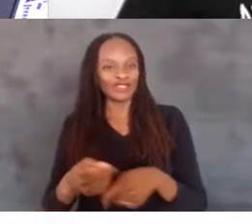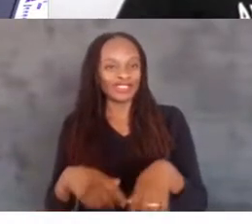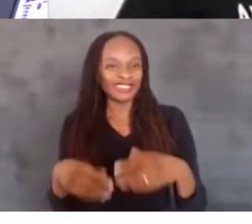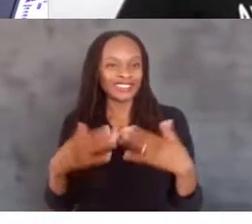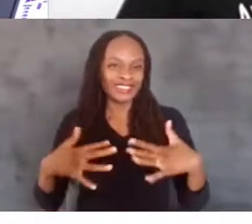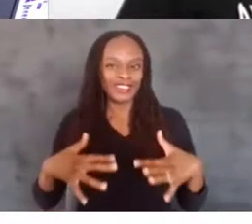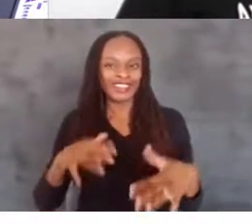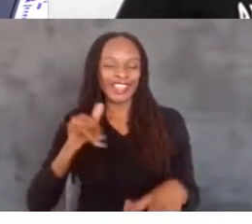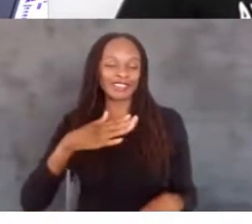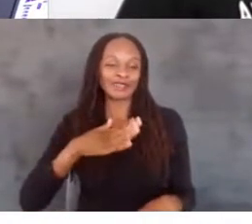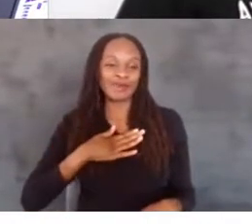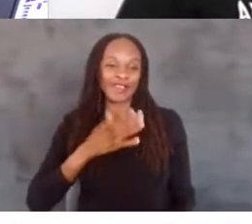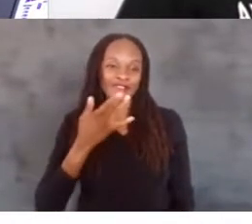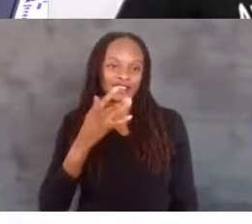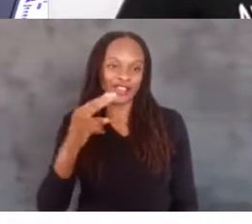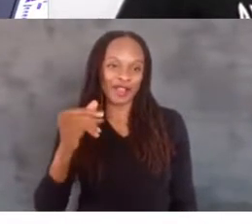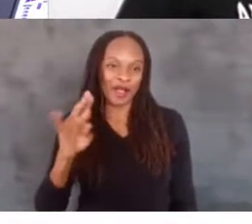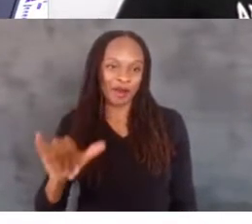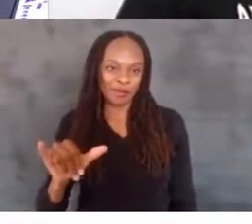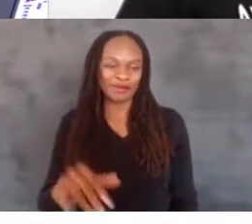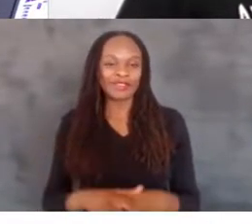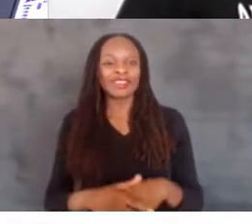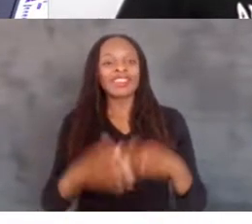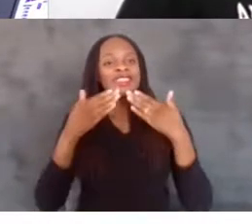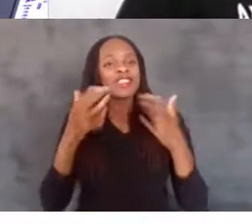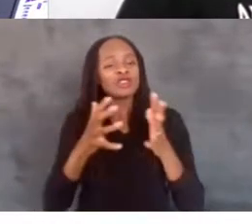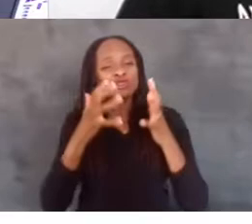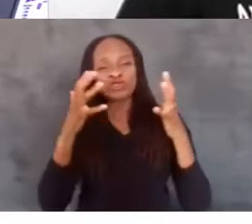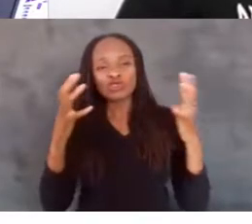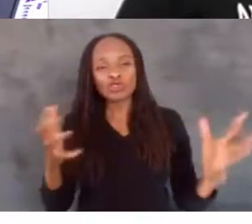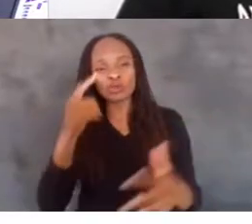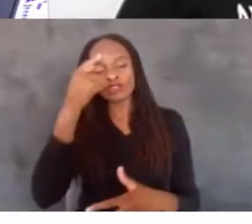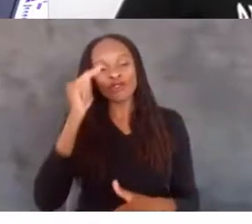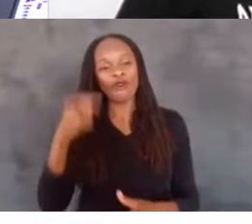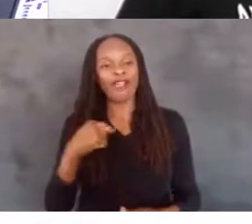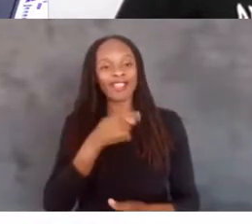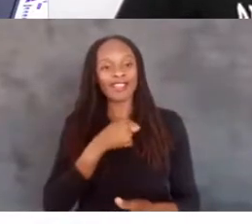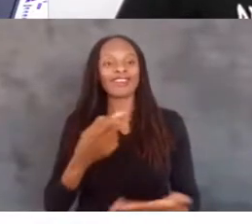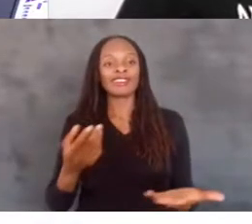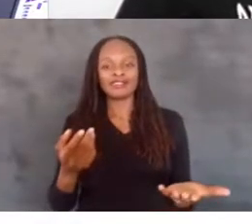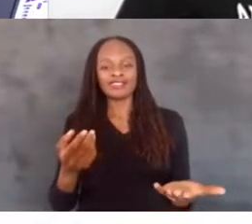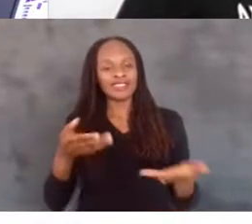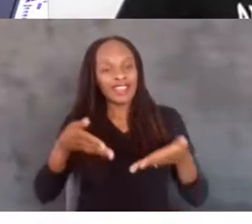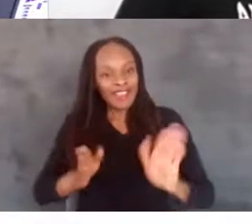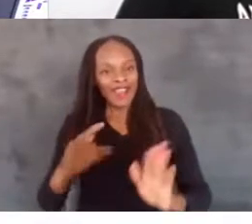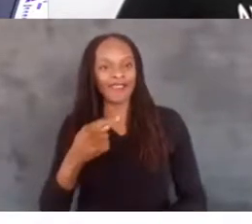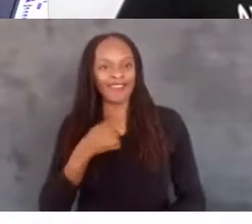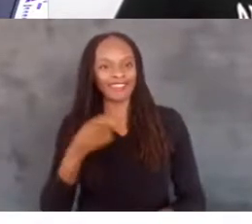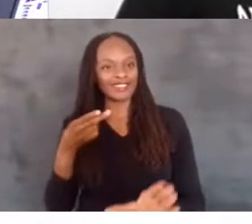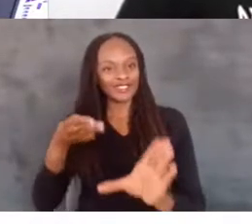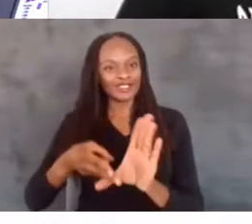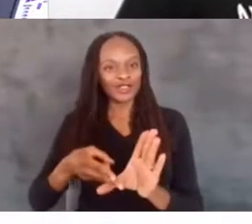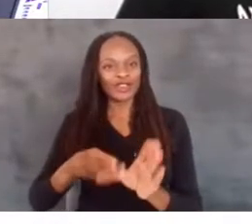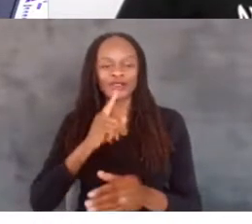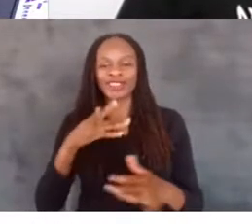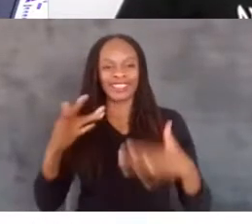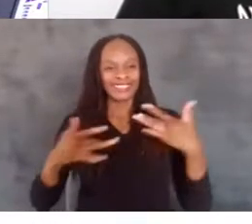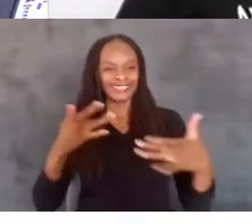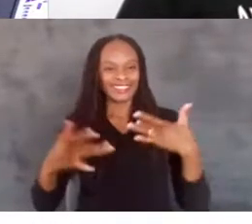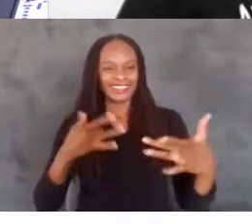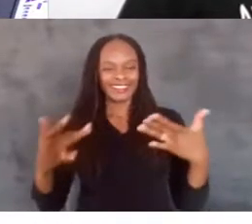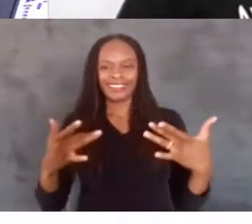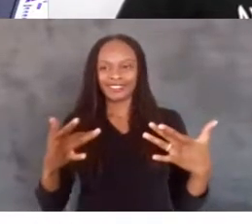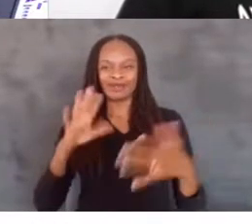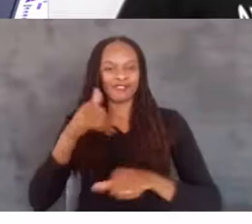shirt on today. Hey, Byron, thank you so much for allowing us to join. We are so excited to be a founding member of this great